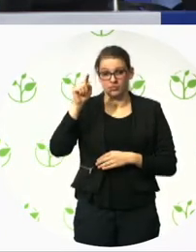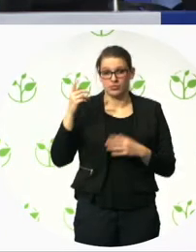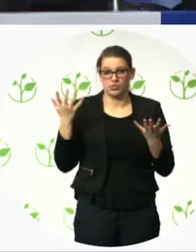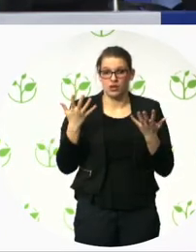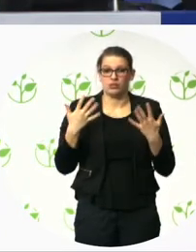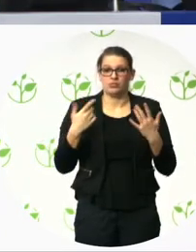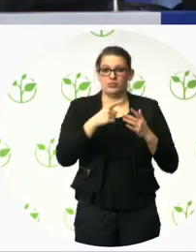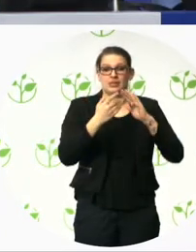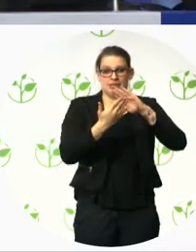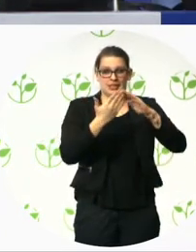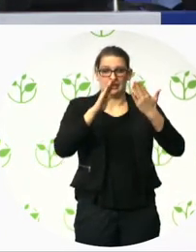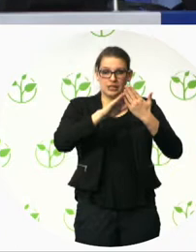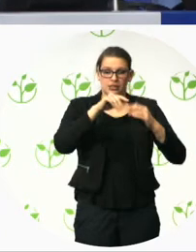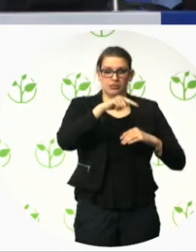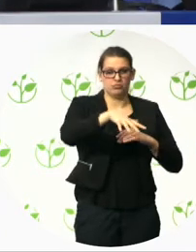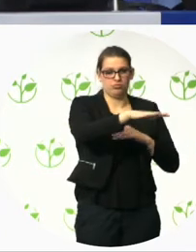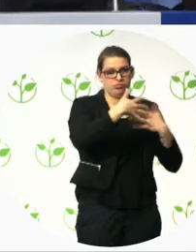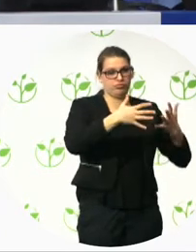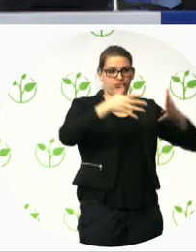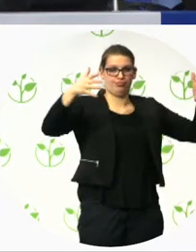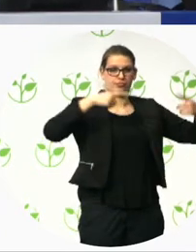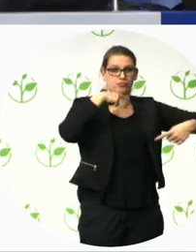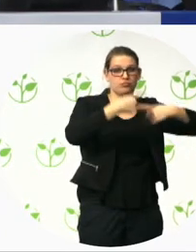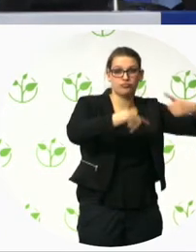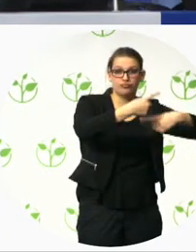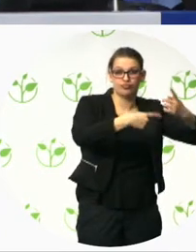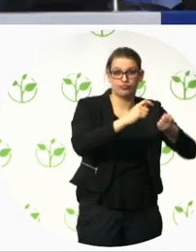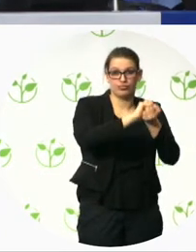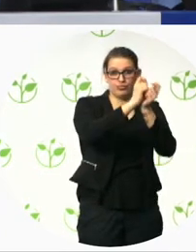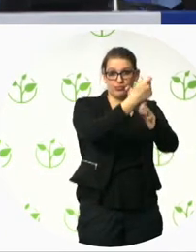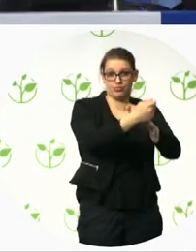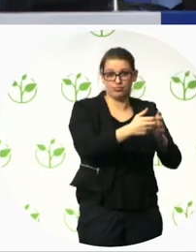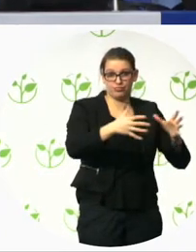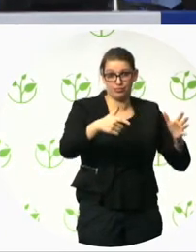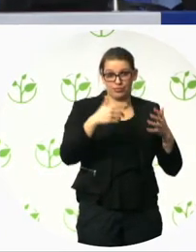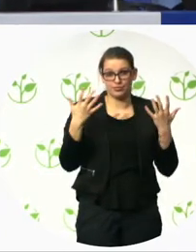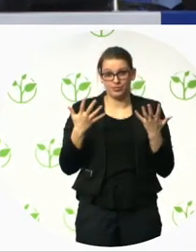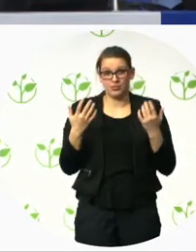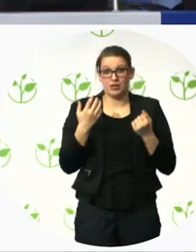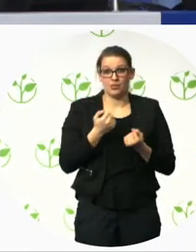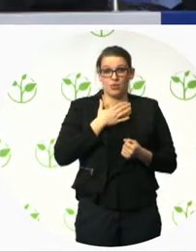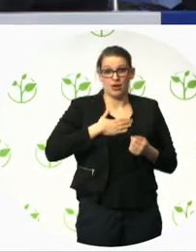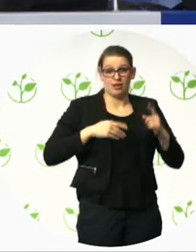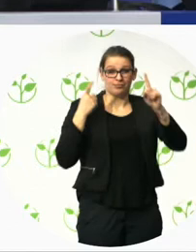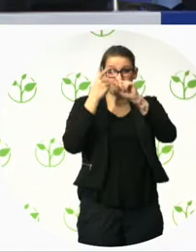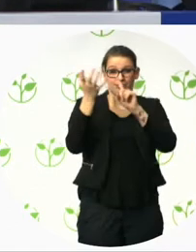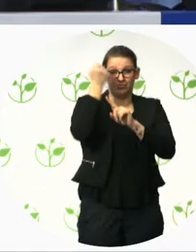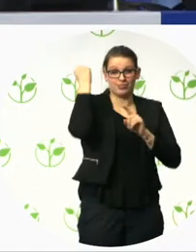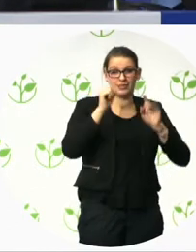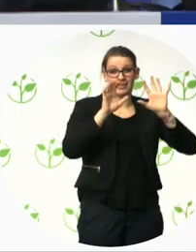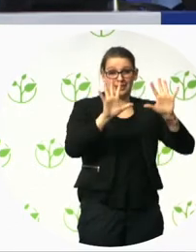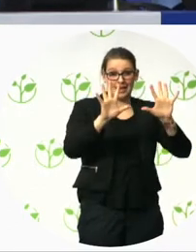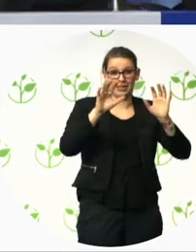ten, around ten thousand people. And, at the moment, um, it's still,